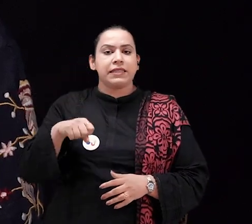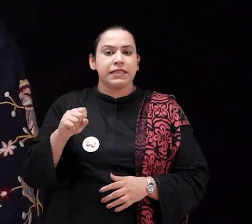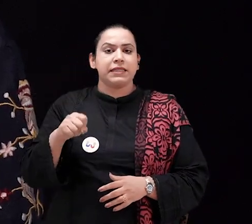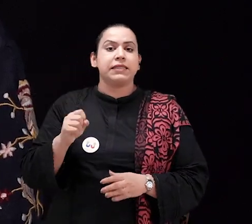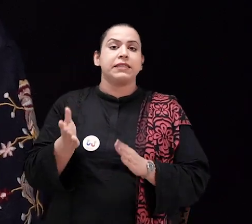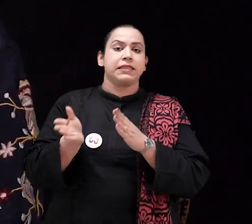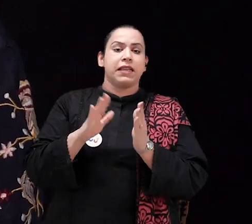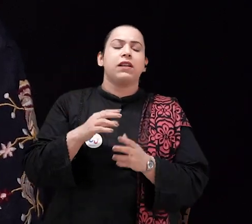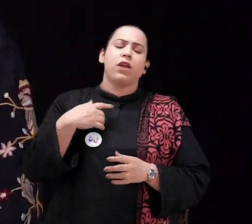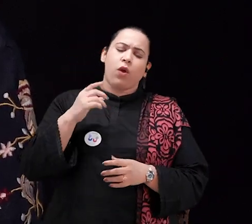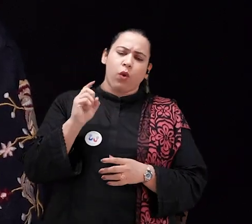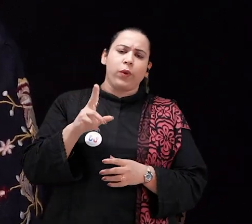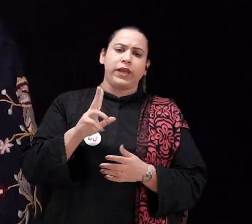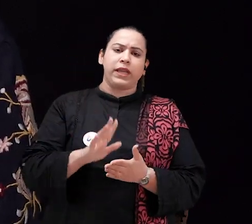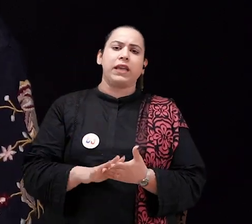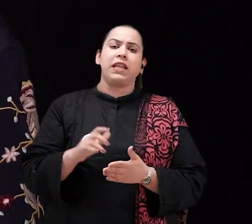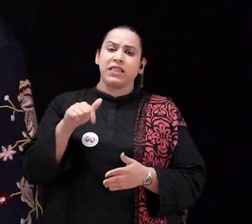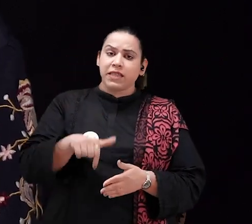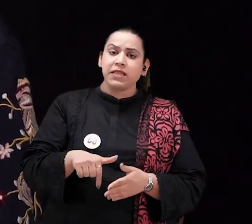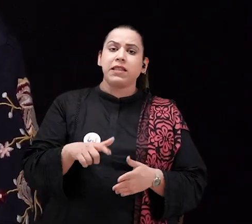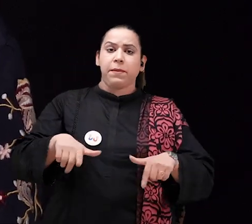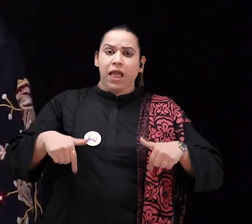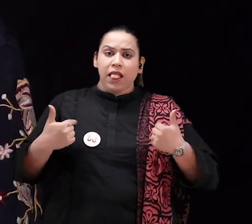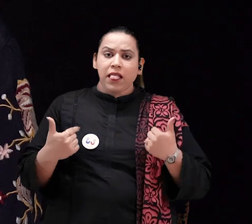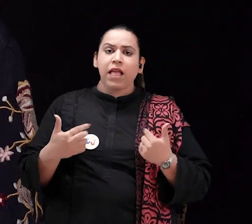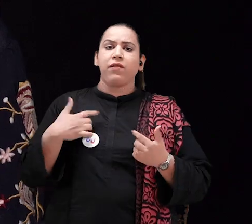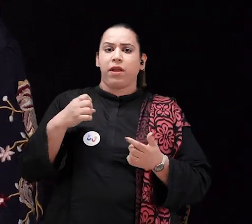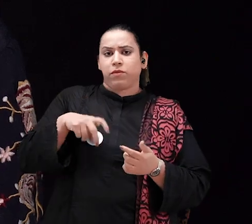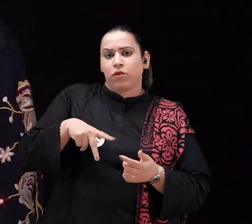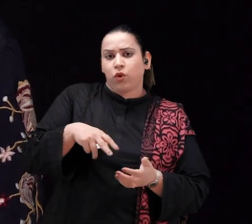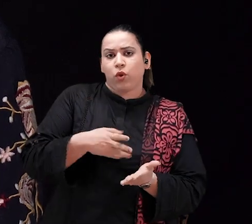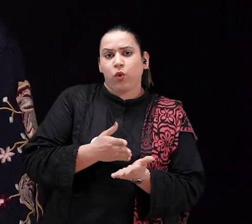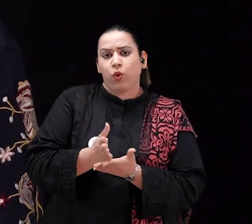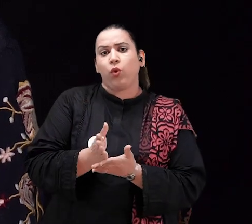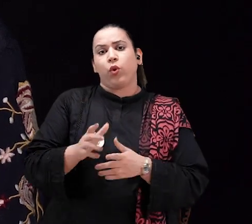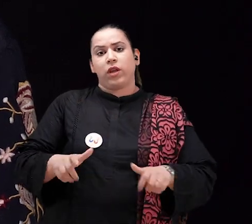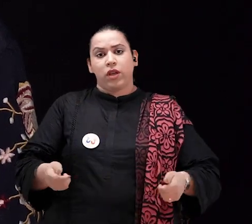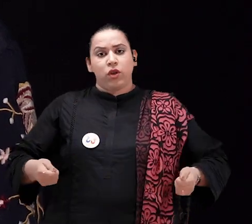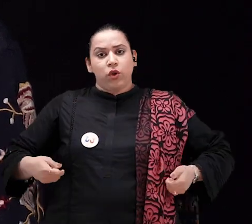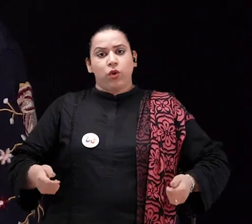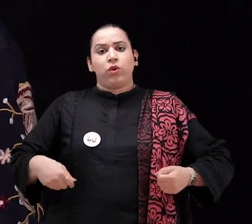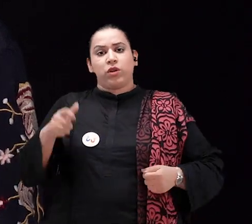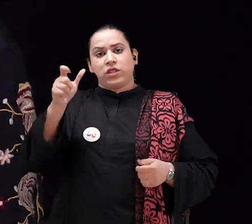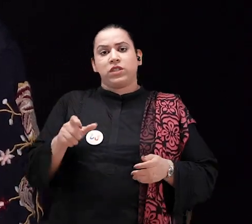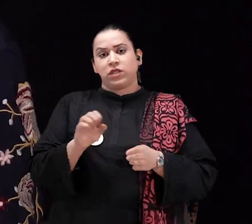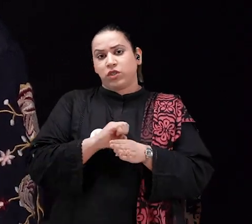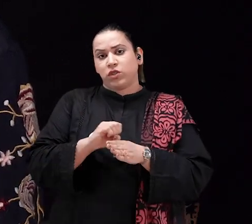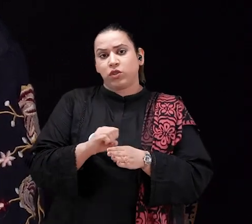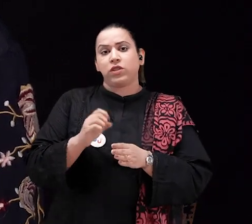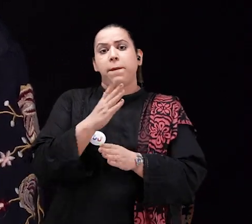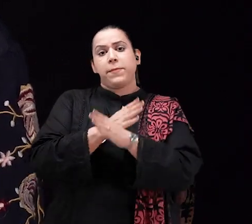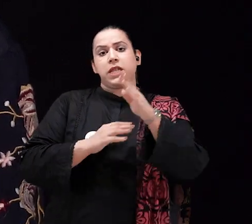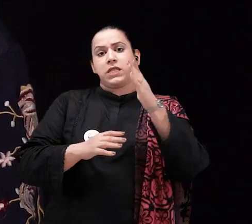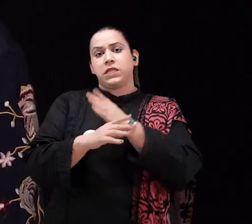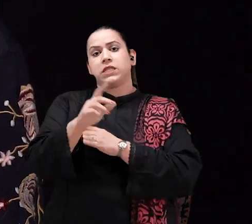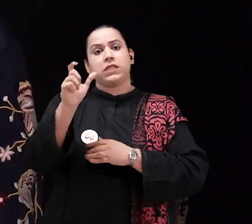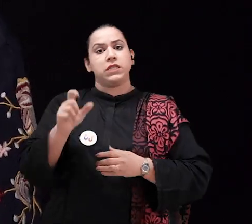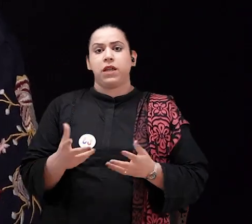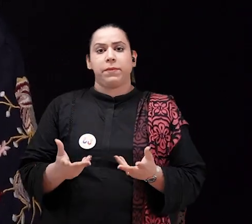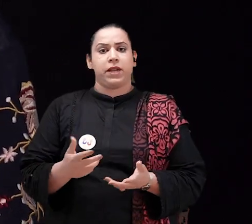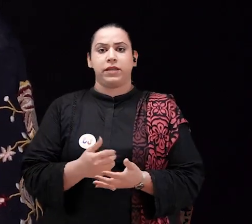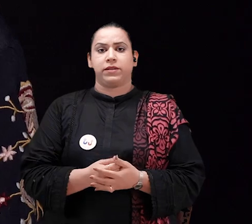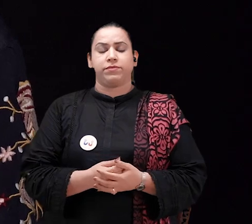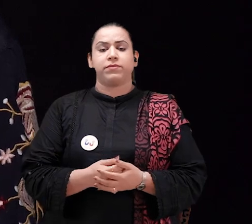once I realized that, that okay, this is my life now, I am going to be a wheelchair user, I am going to be a person with a disability.